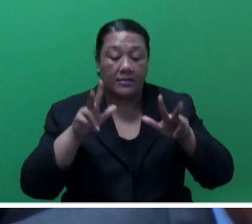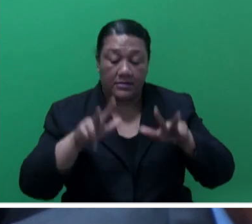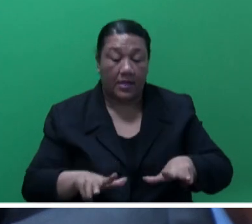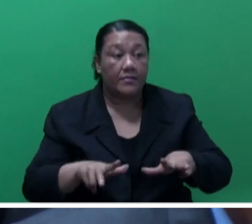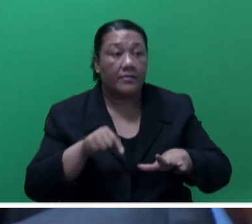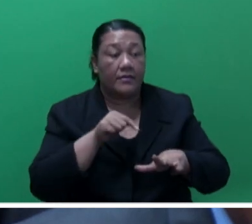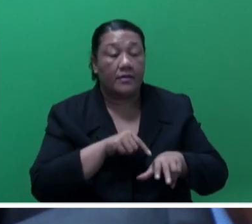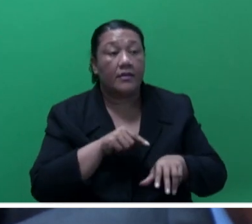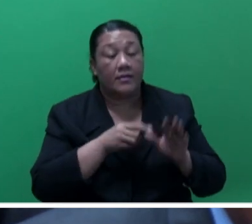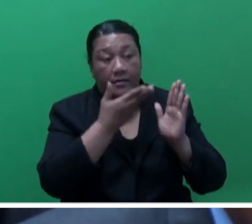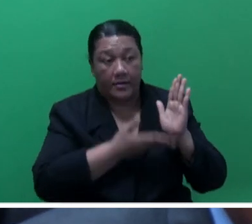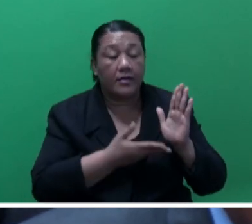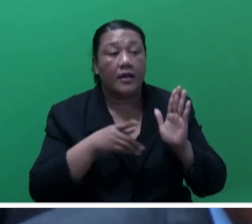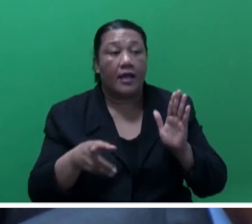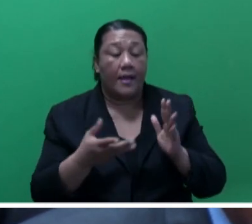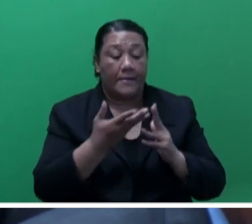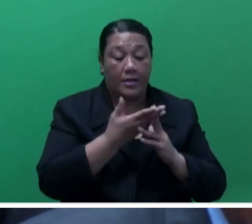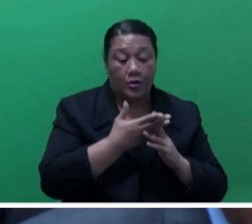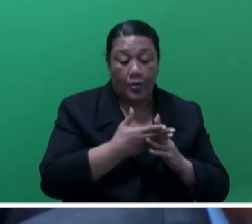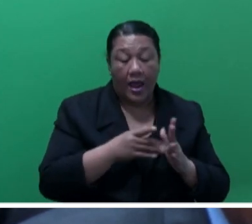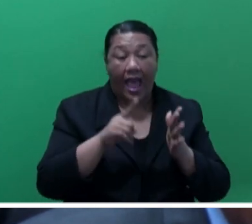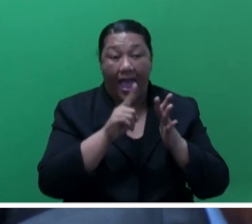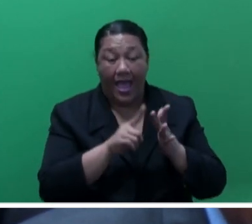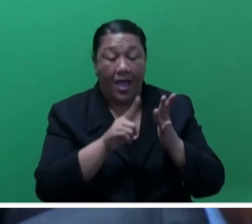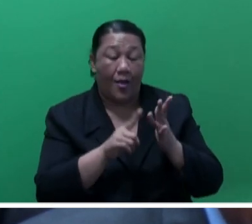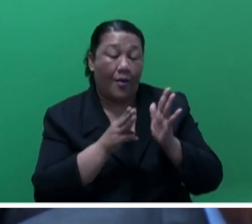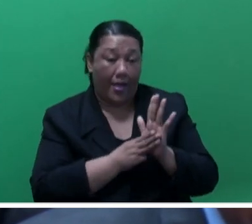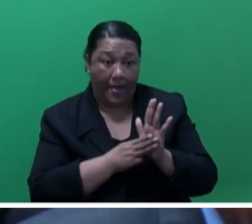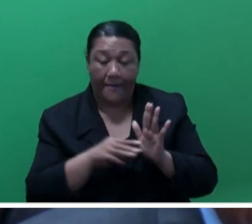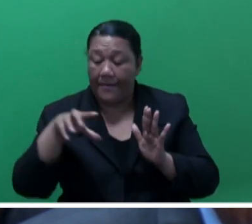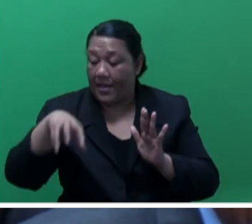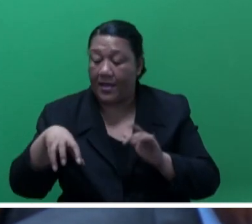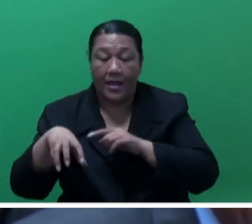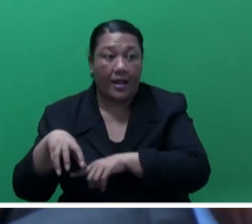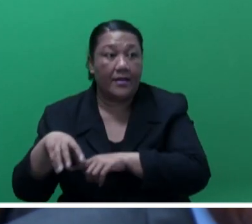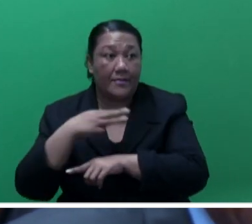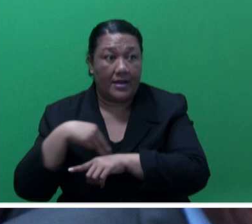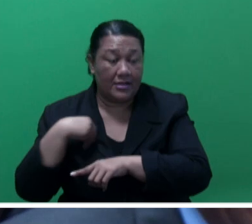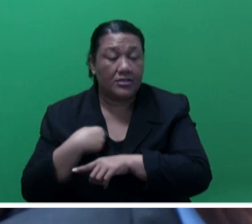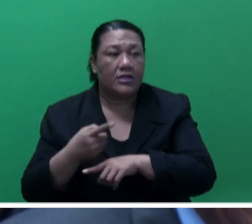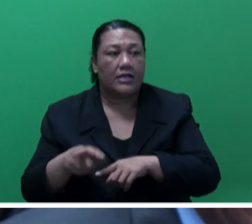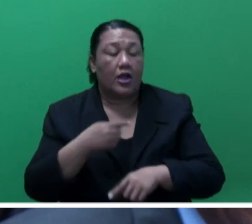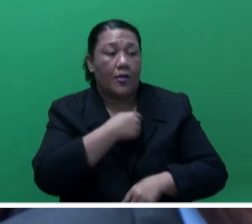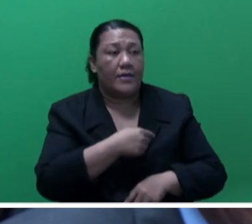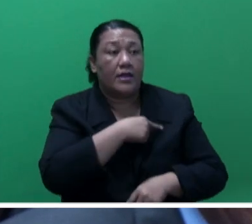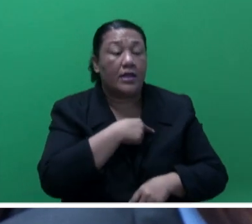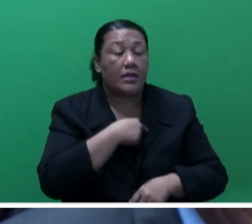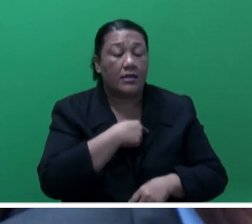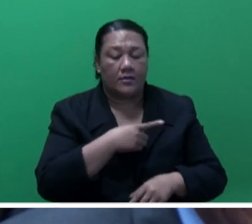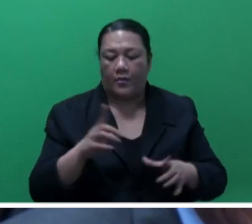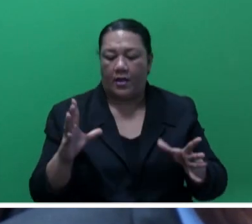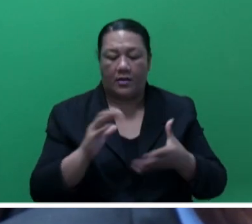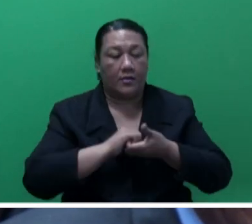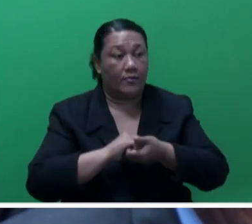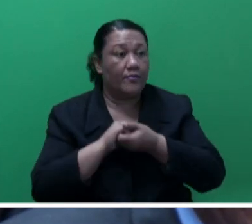Understanding between our ministry and IOM is a testament of our commitment to collaborative efforts in